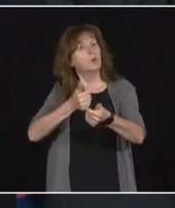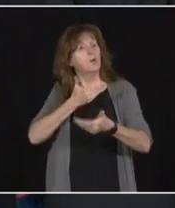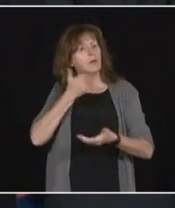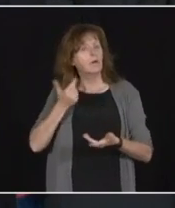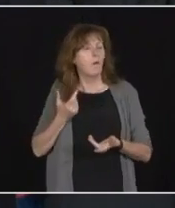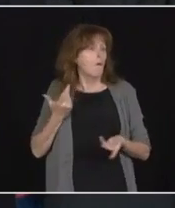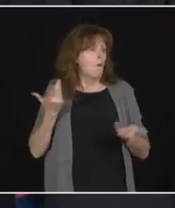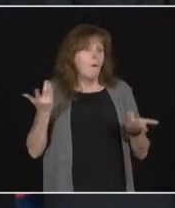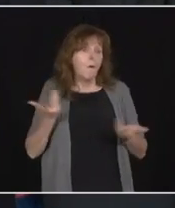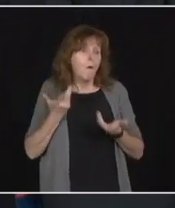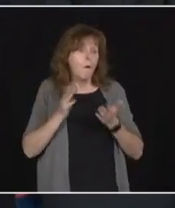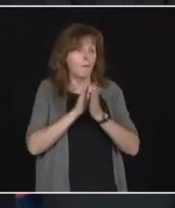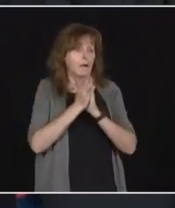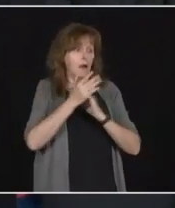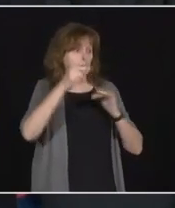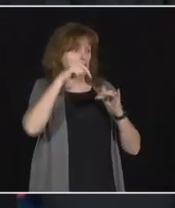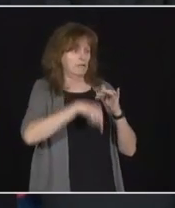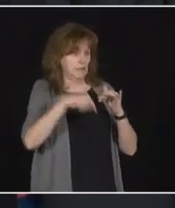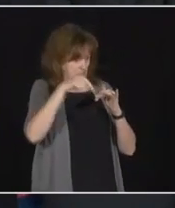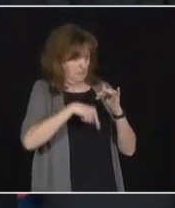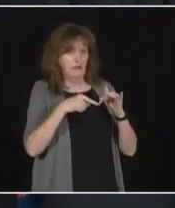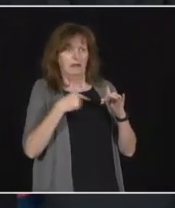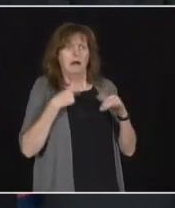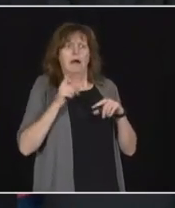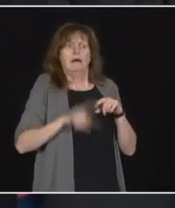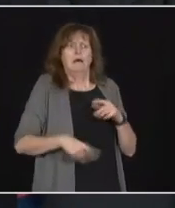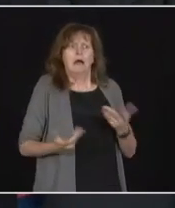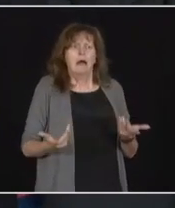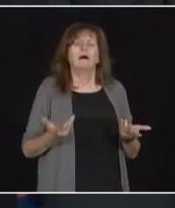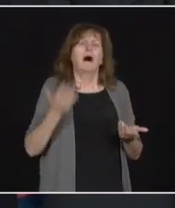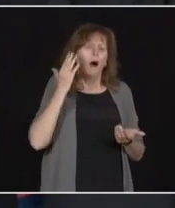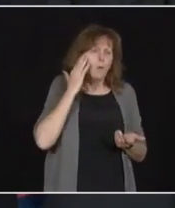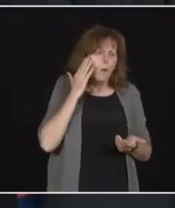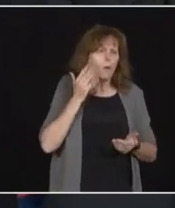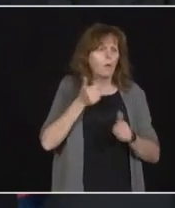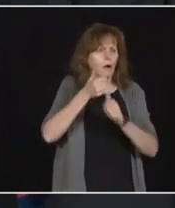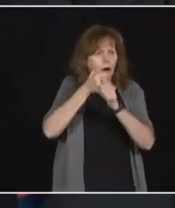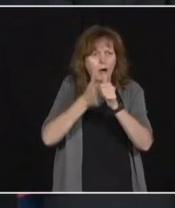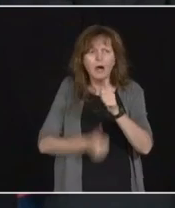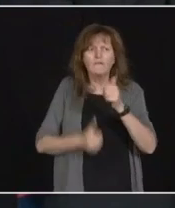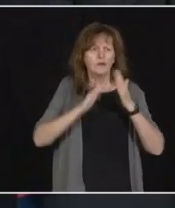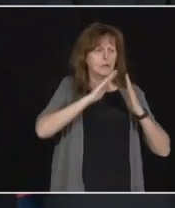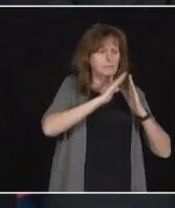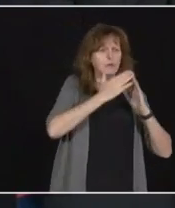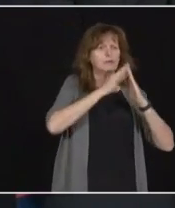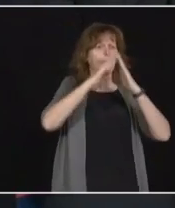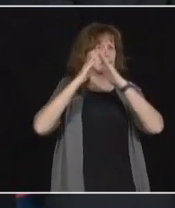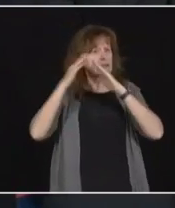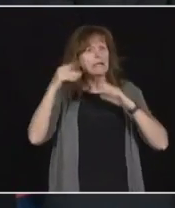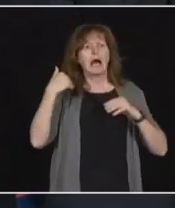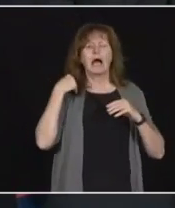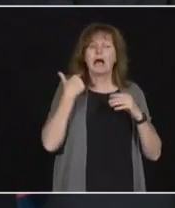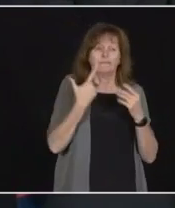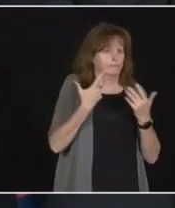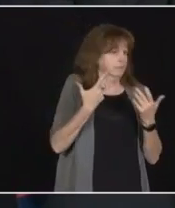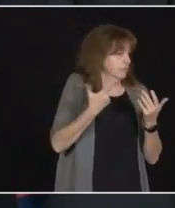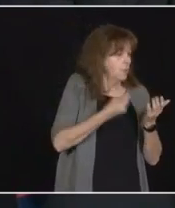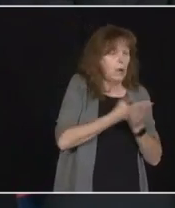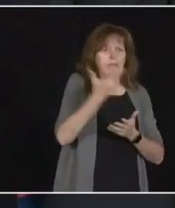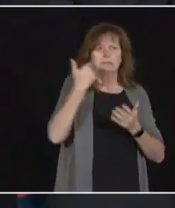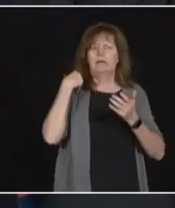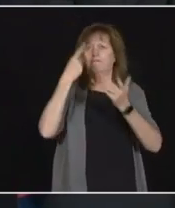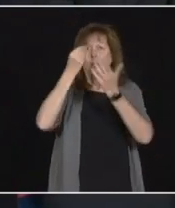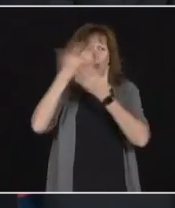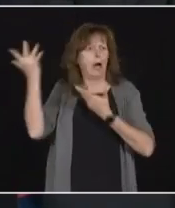government that we are trying to drive efficiencies. There is waste at every municipal government and there waste at the federal government too. We need to